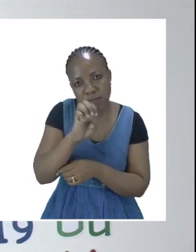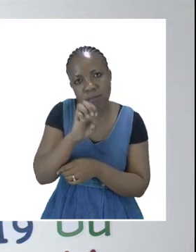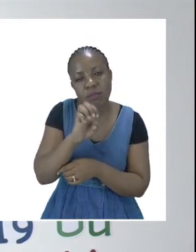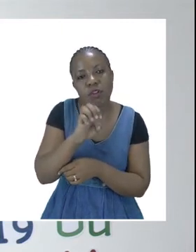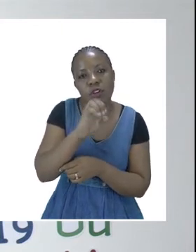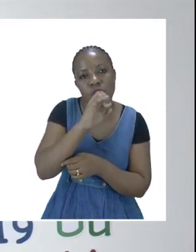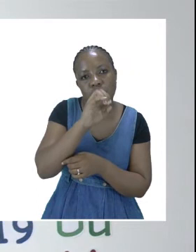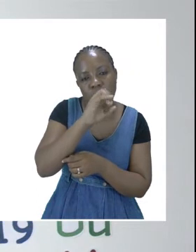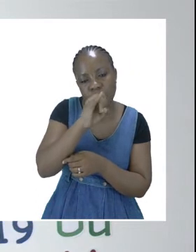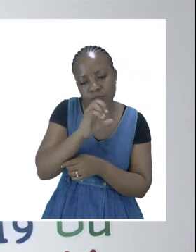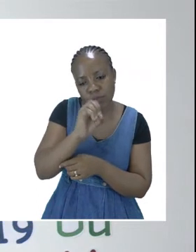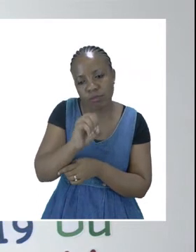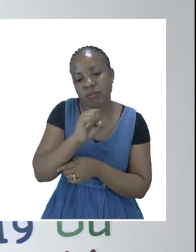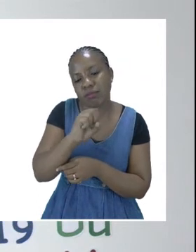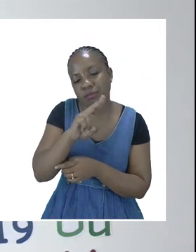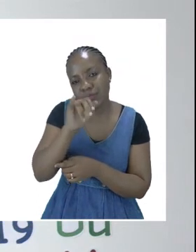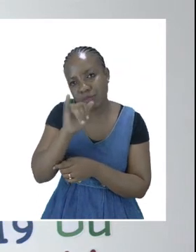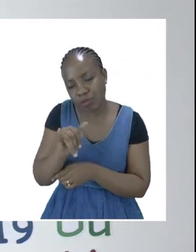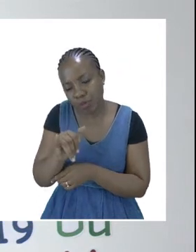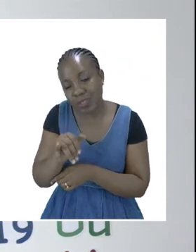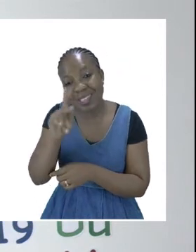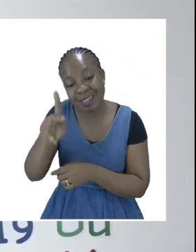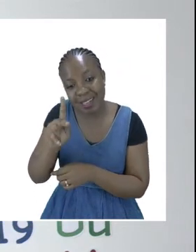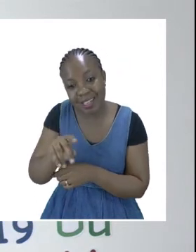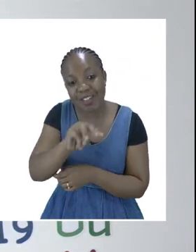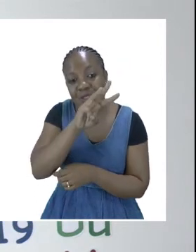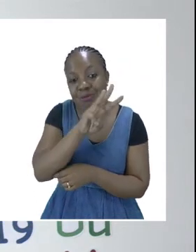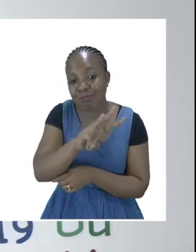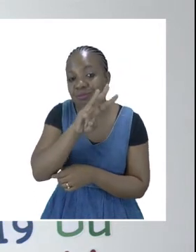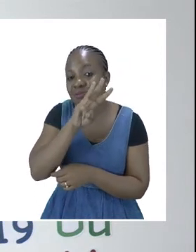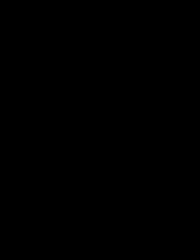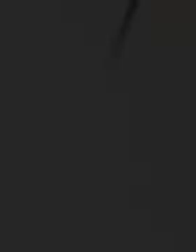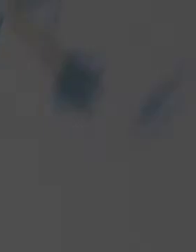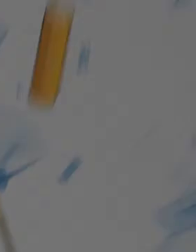in addition our website Zoschi Online.